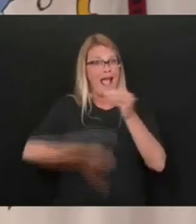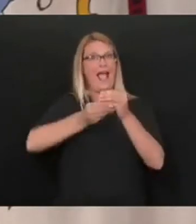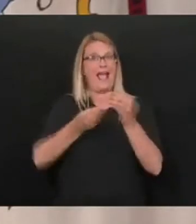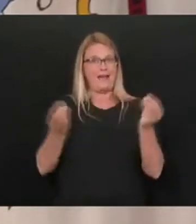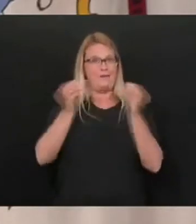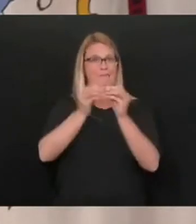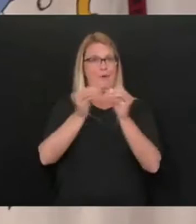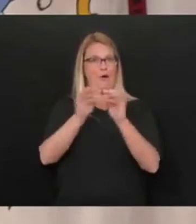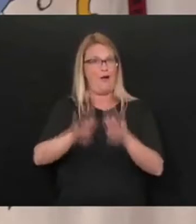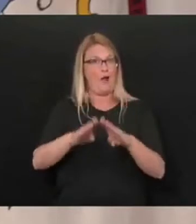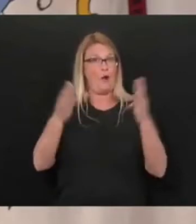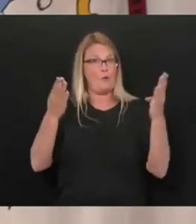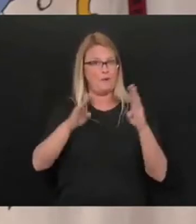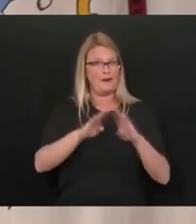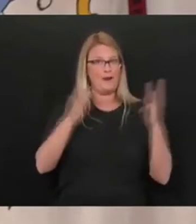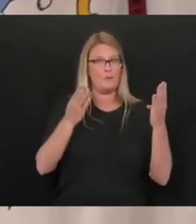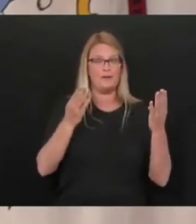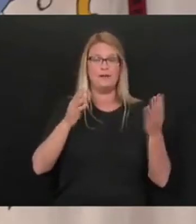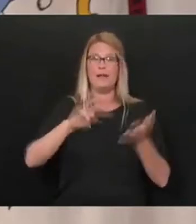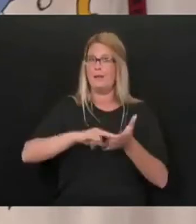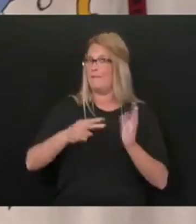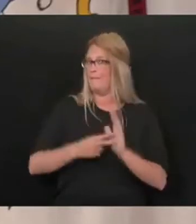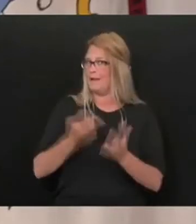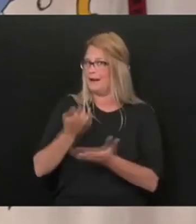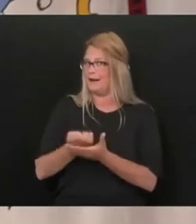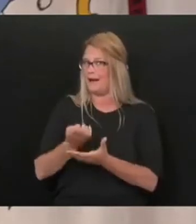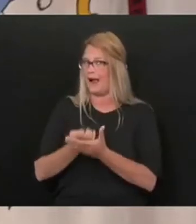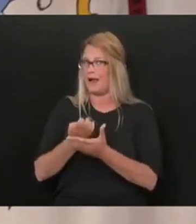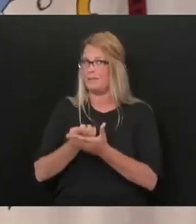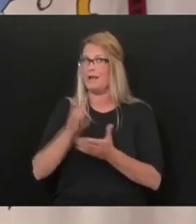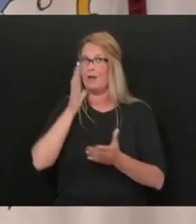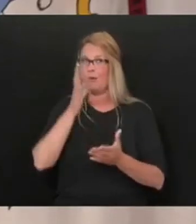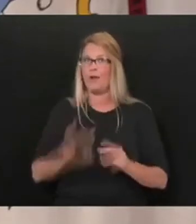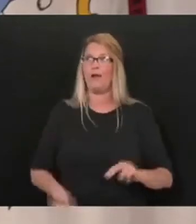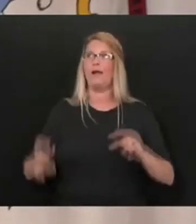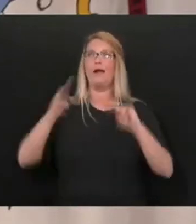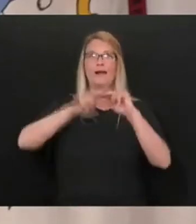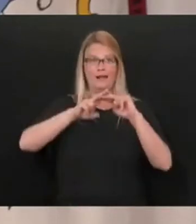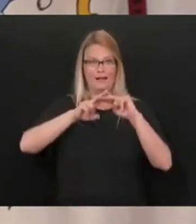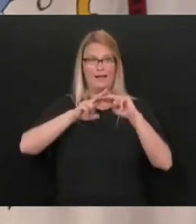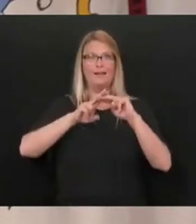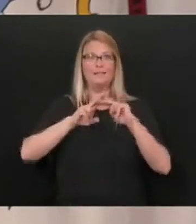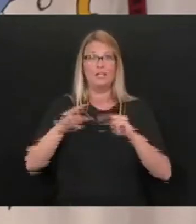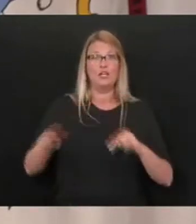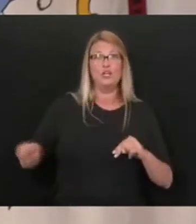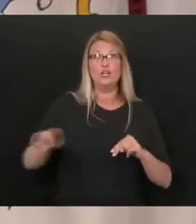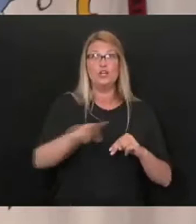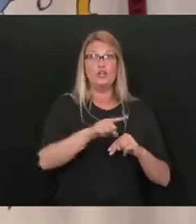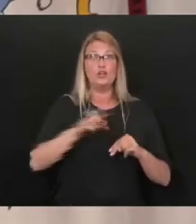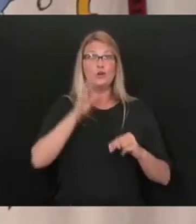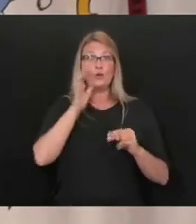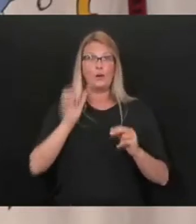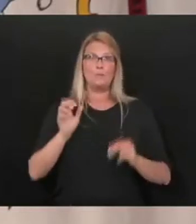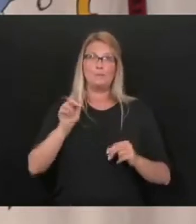absolutely our economy is going to thrive. You're going to thrive. West Virginia is thriving right now. And West